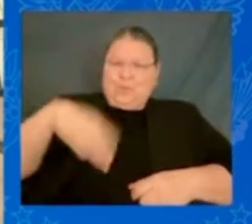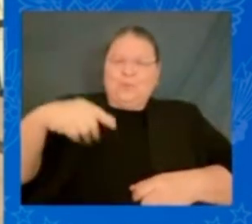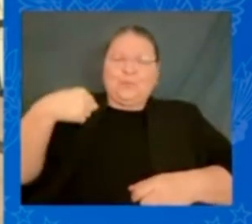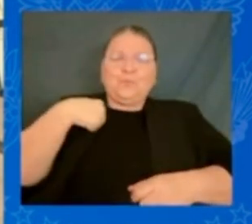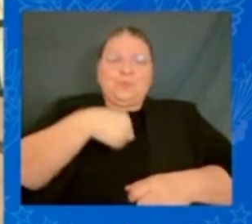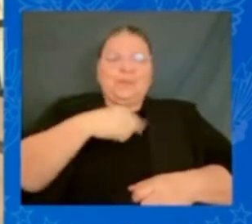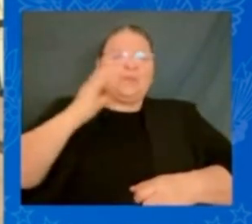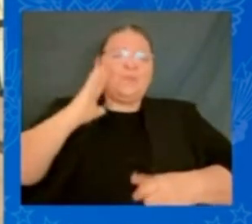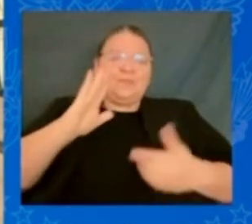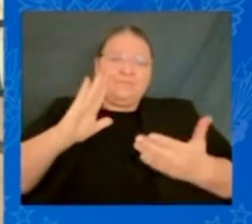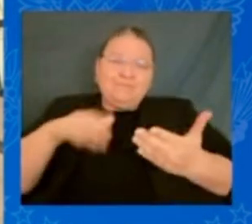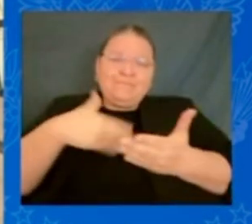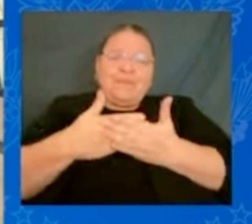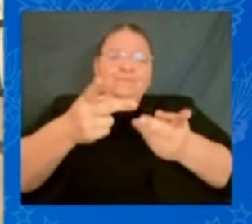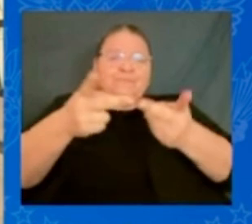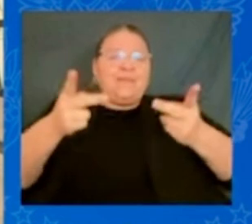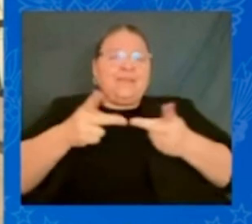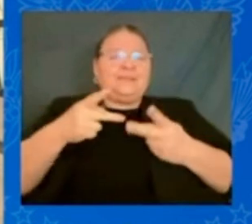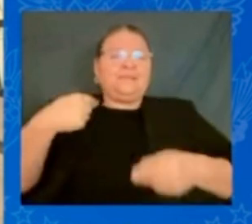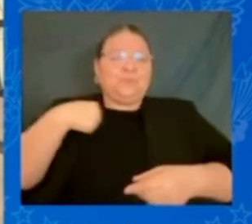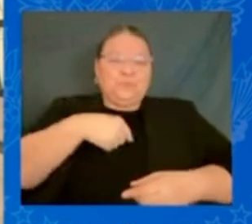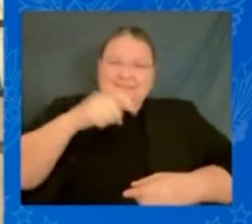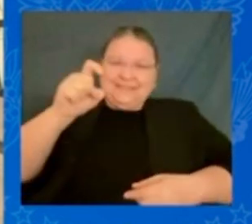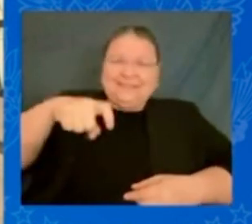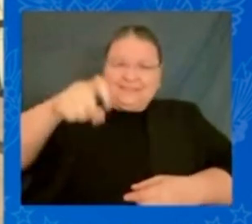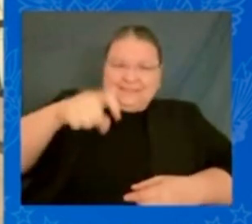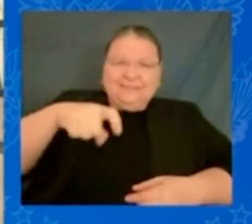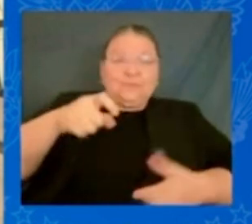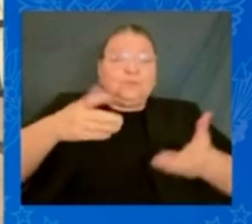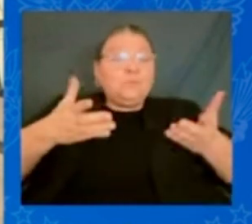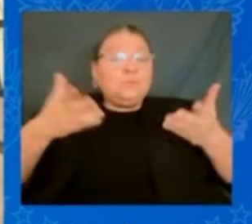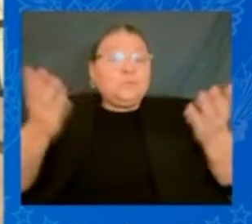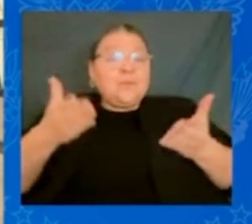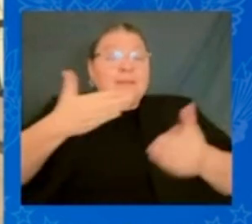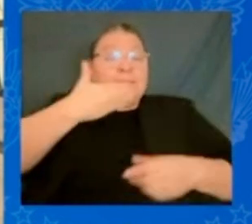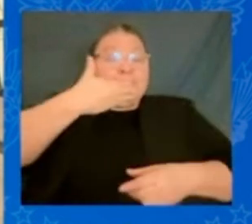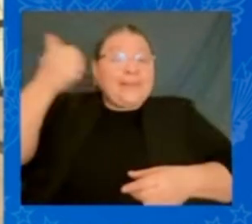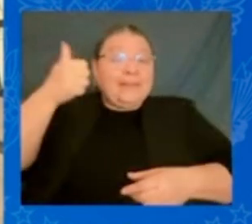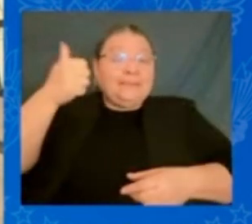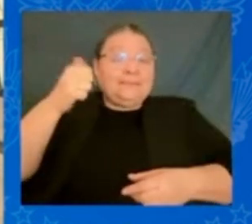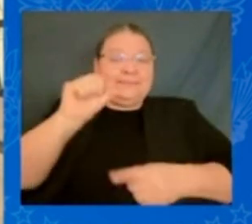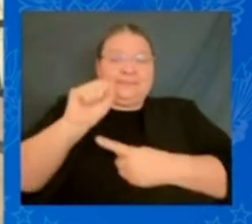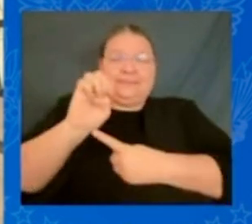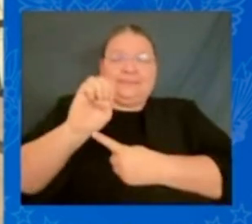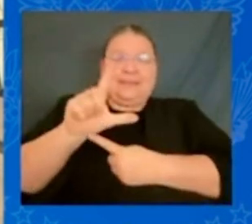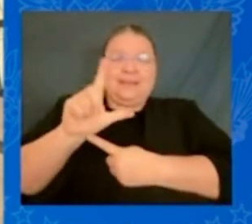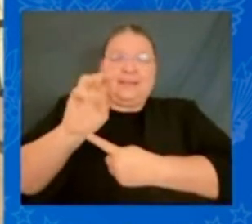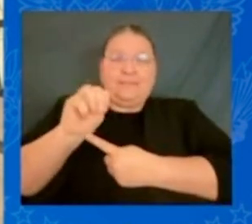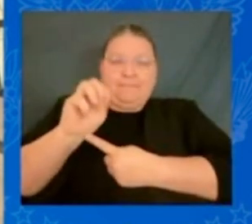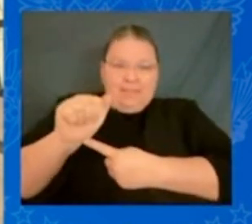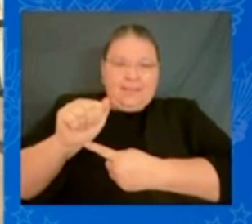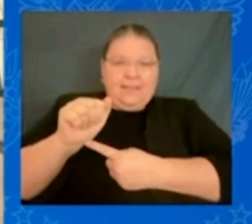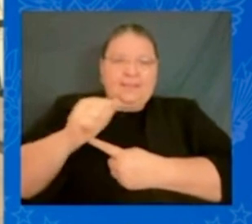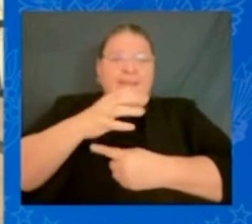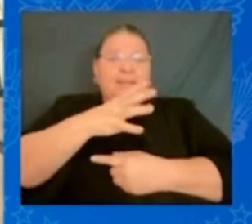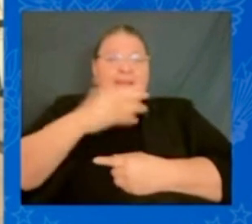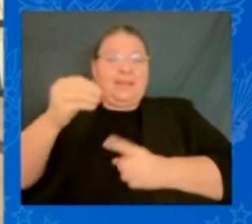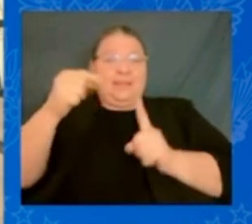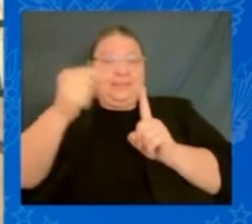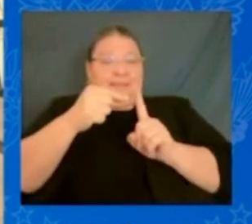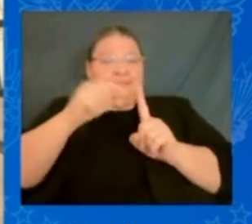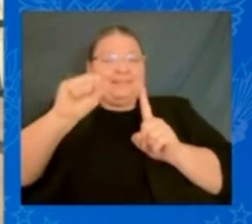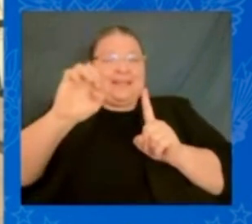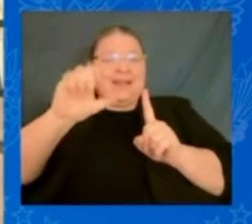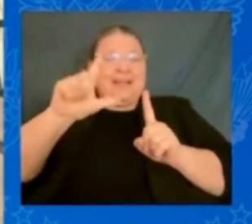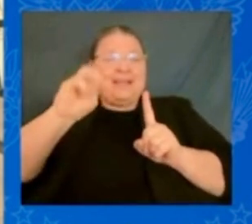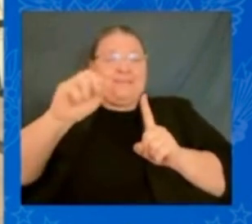to be which is a better Selma and in a better Selma a better America and a better world I have the